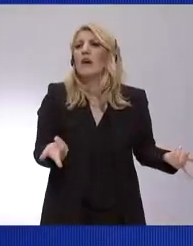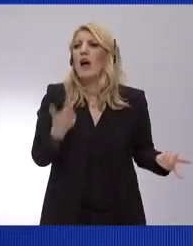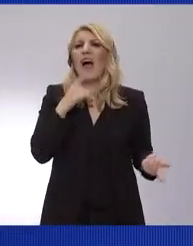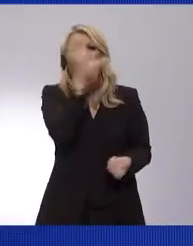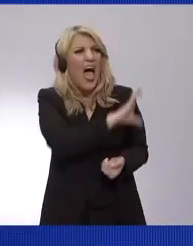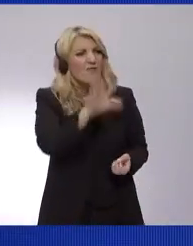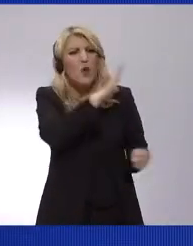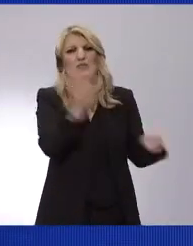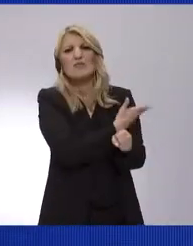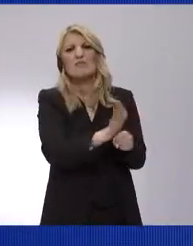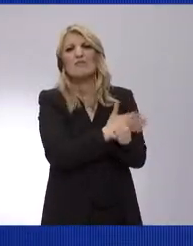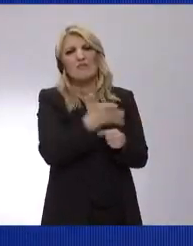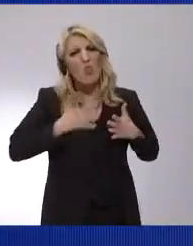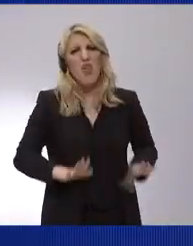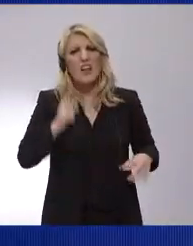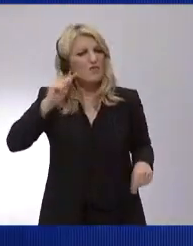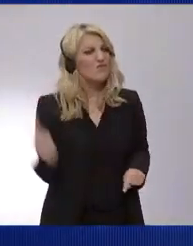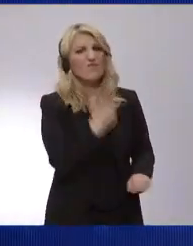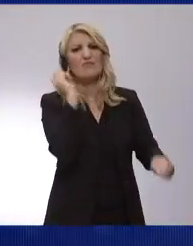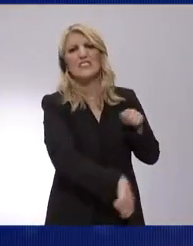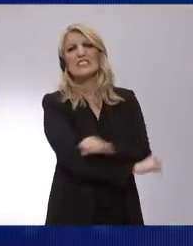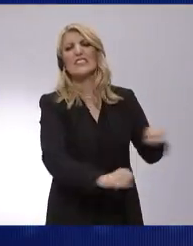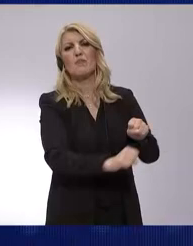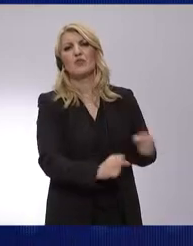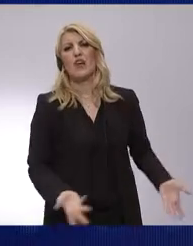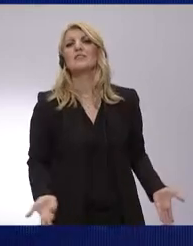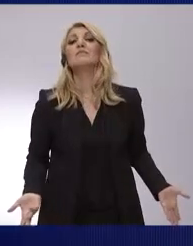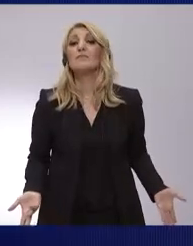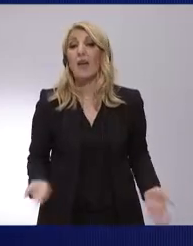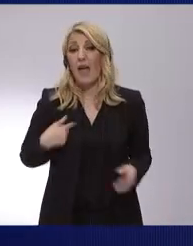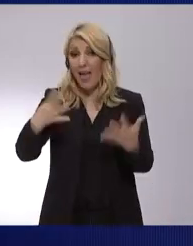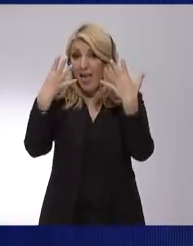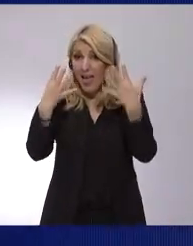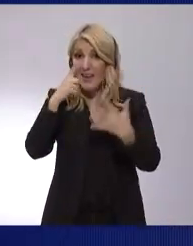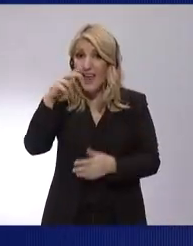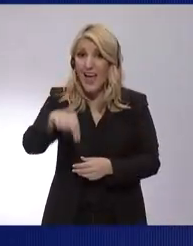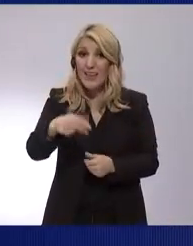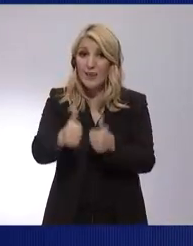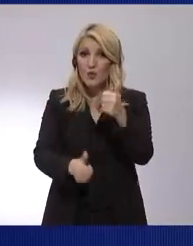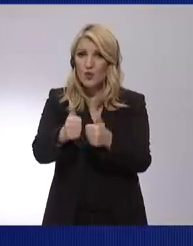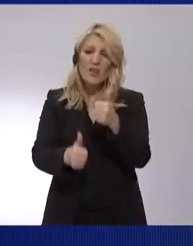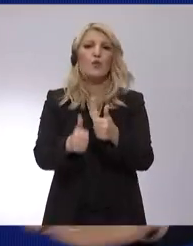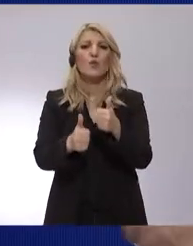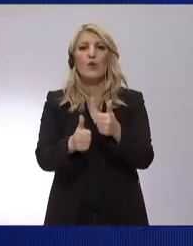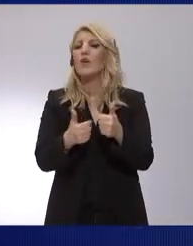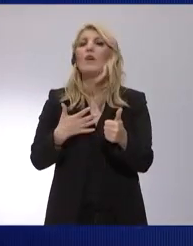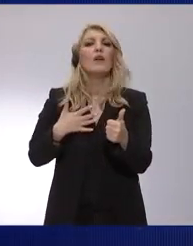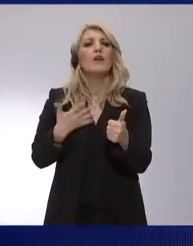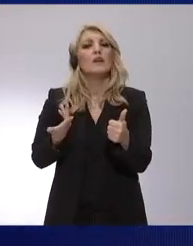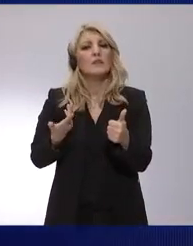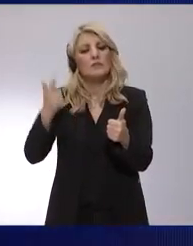about our European future. Extremists from the right and from the left, Varoufakis and